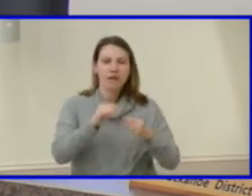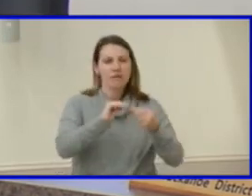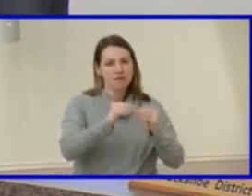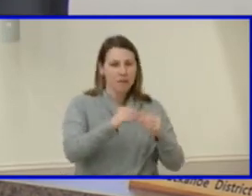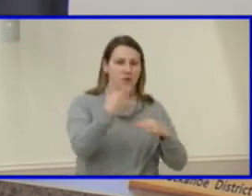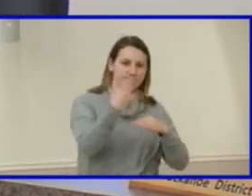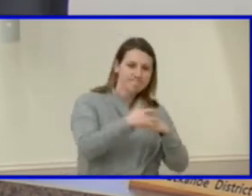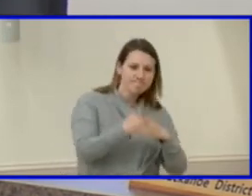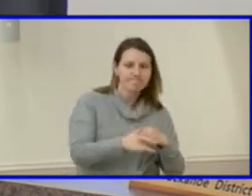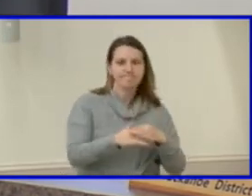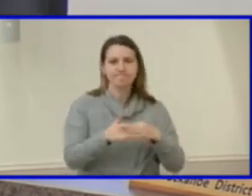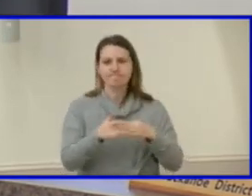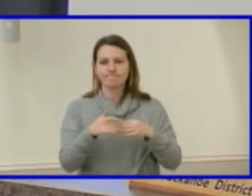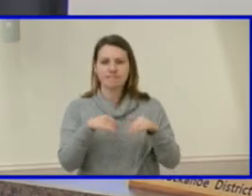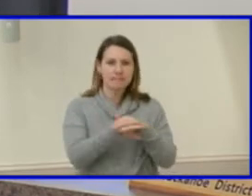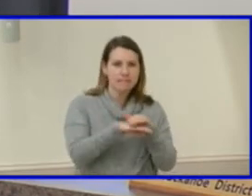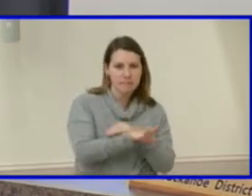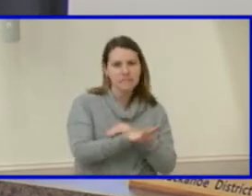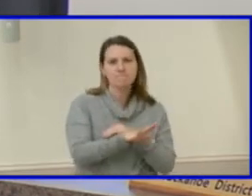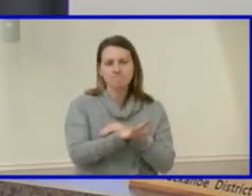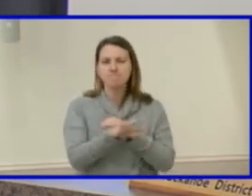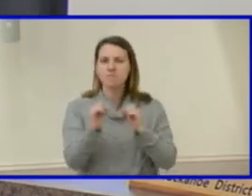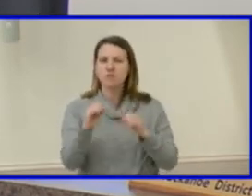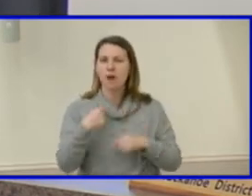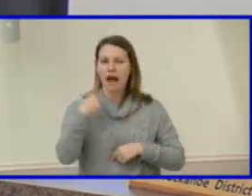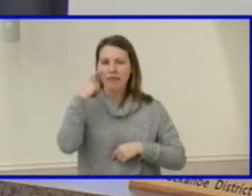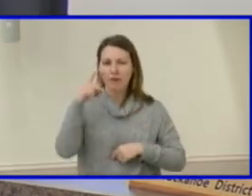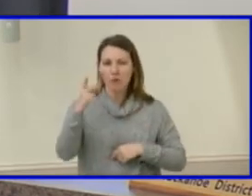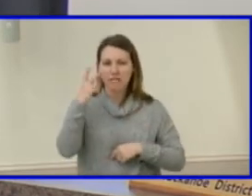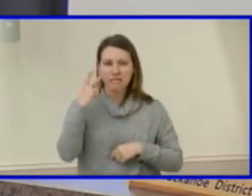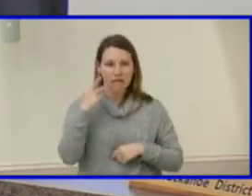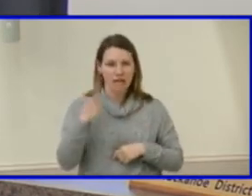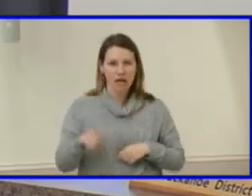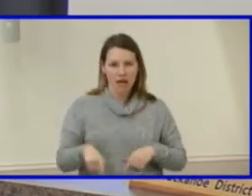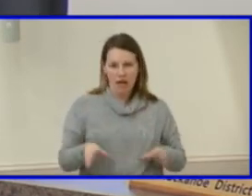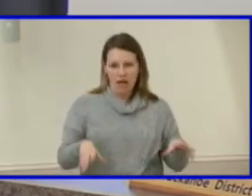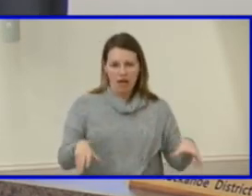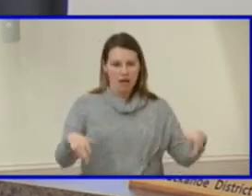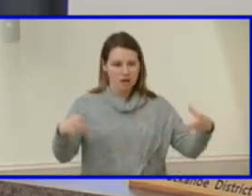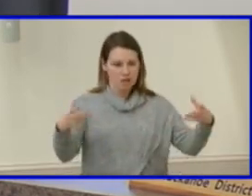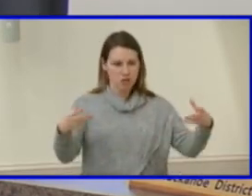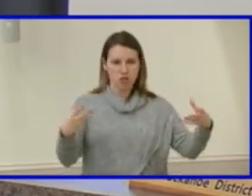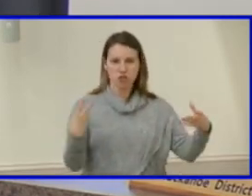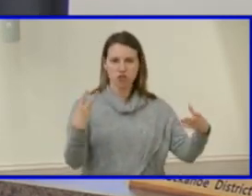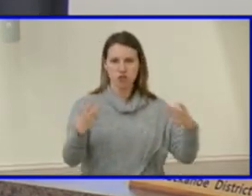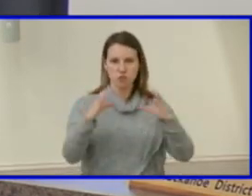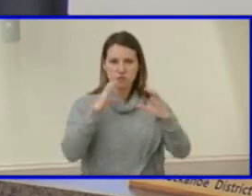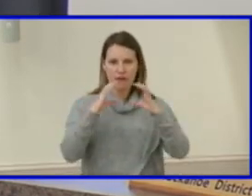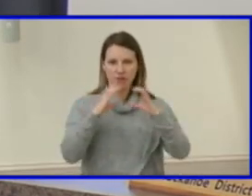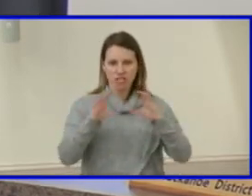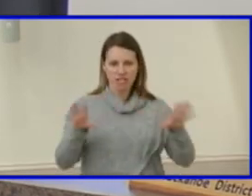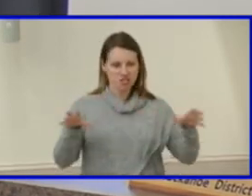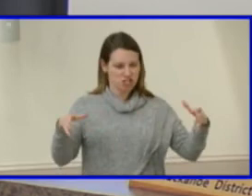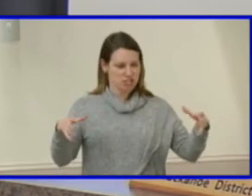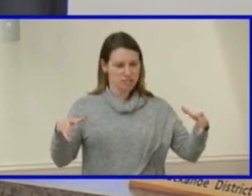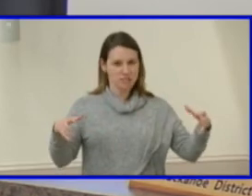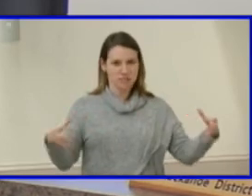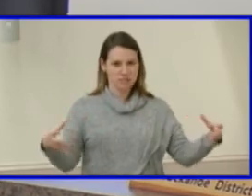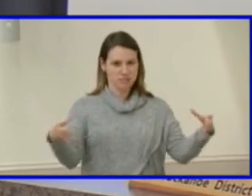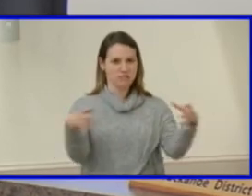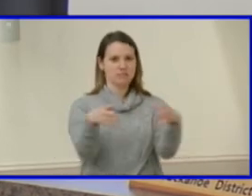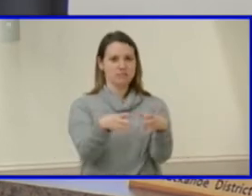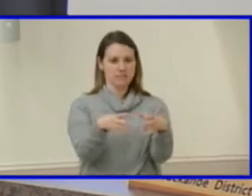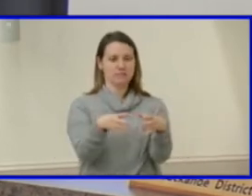So I think what we're seeing is the intersection of two really important conversations. So certainly we could, if we were